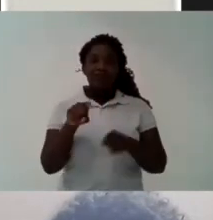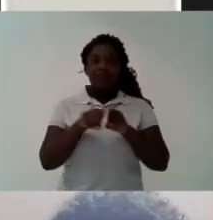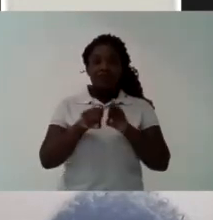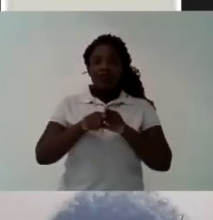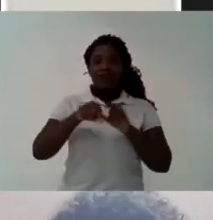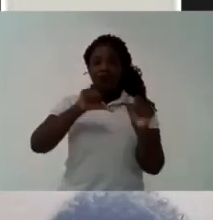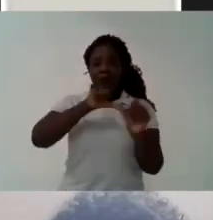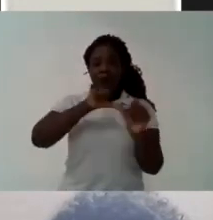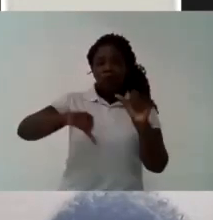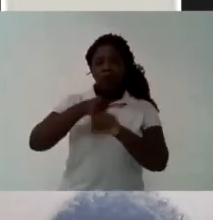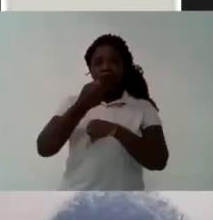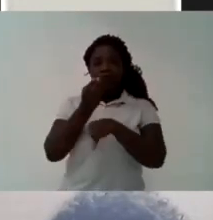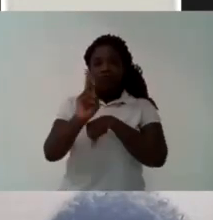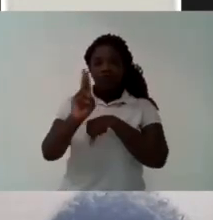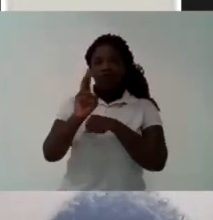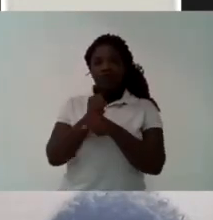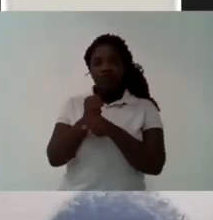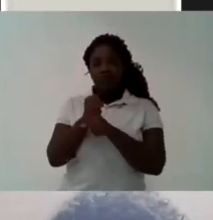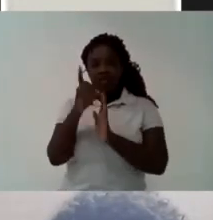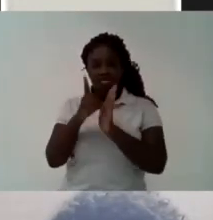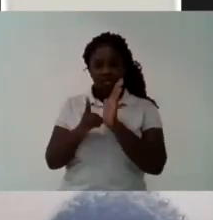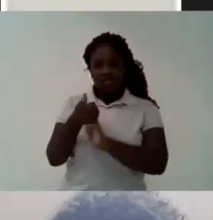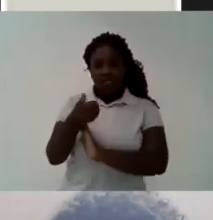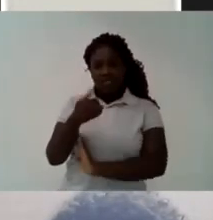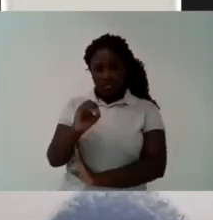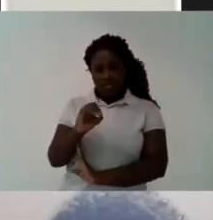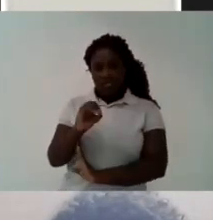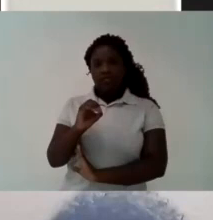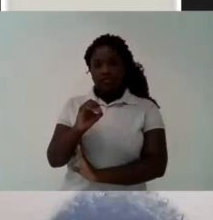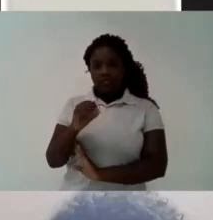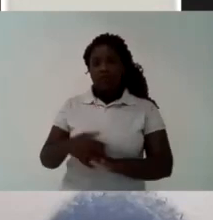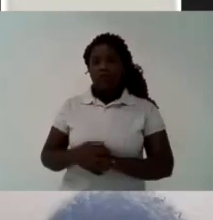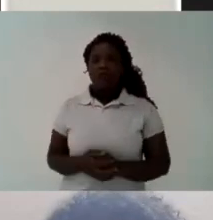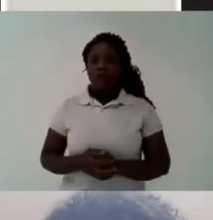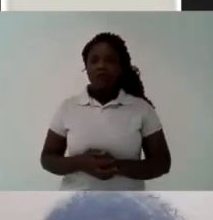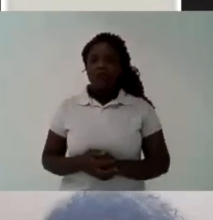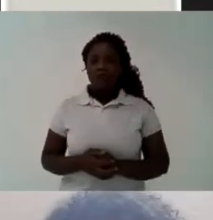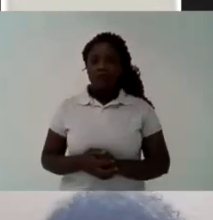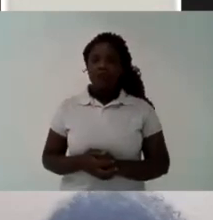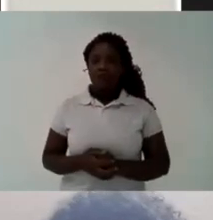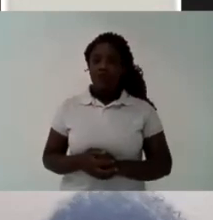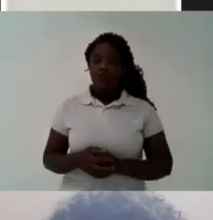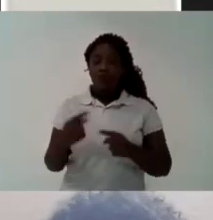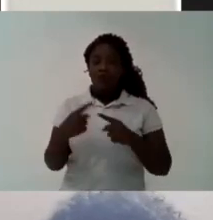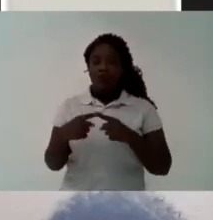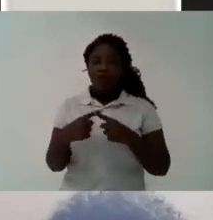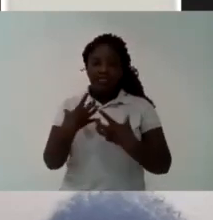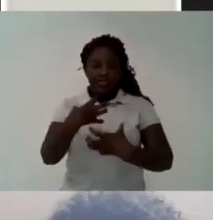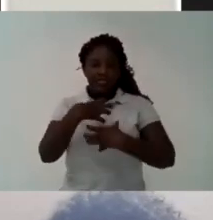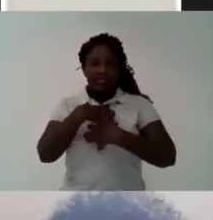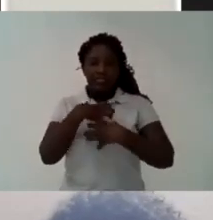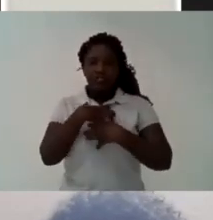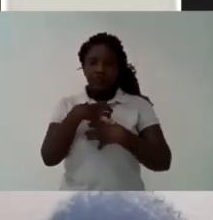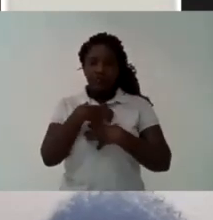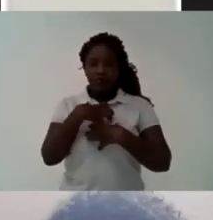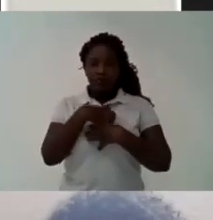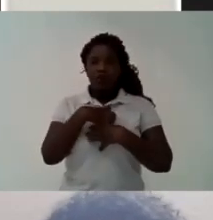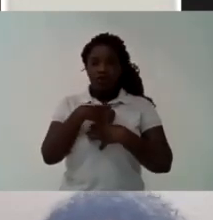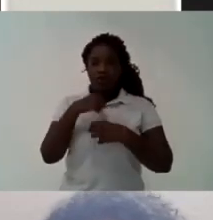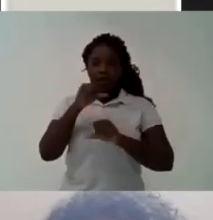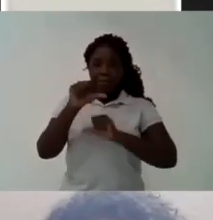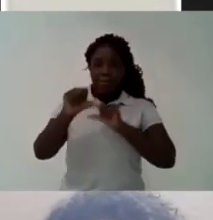To defend To make the university more popular To make the